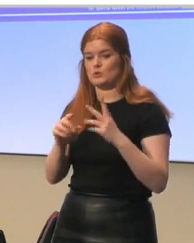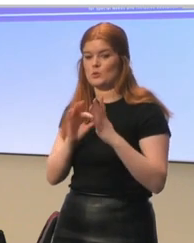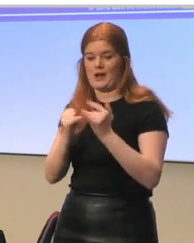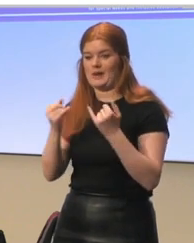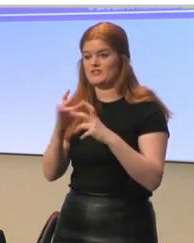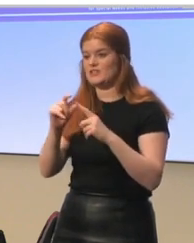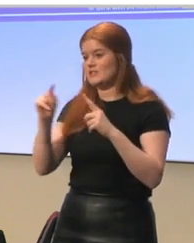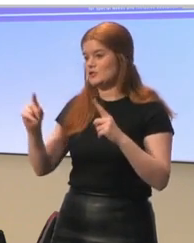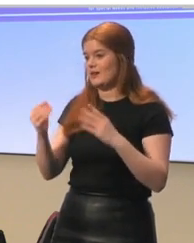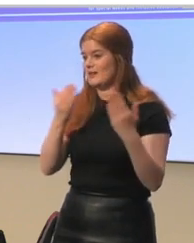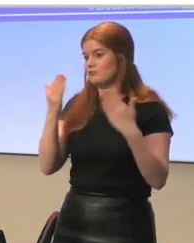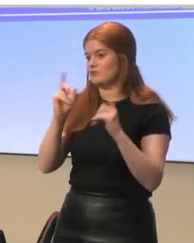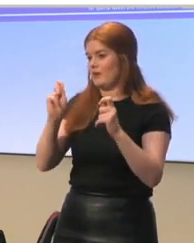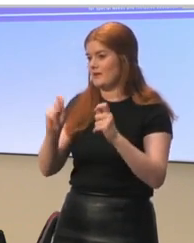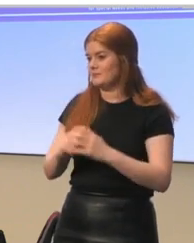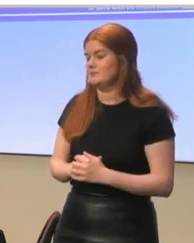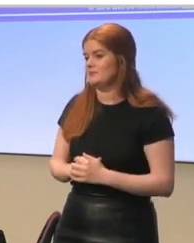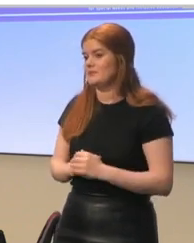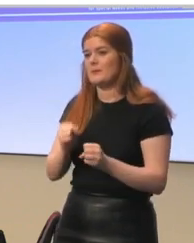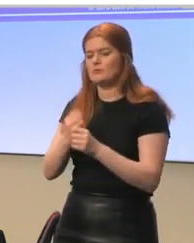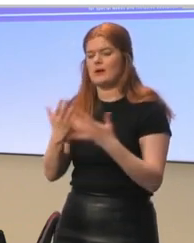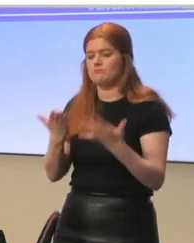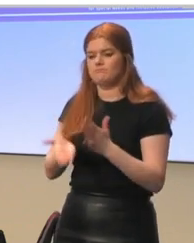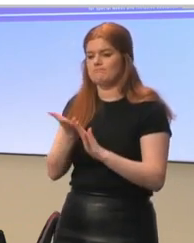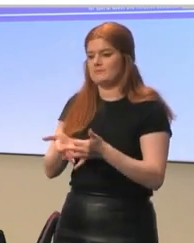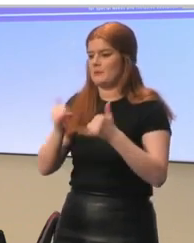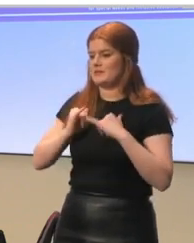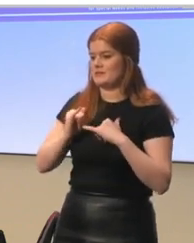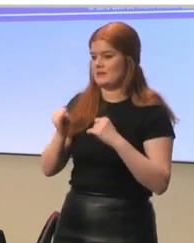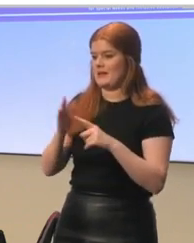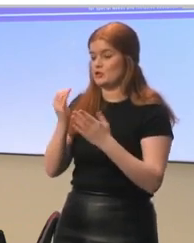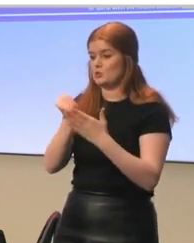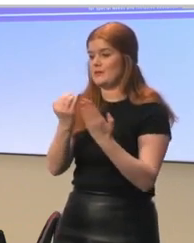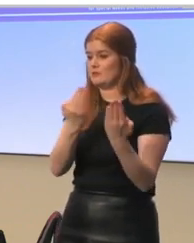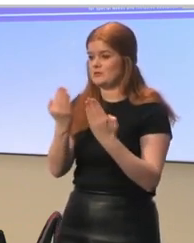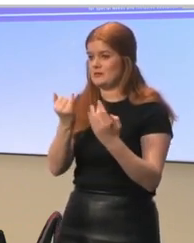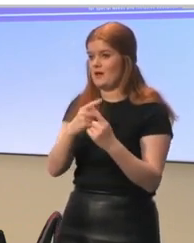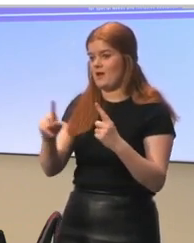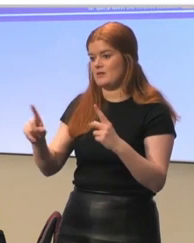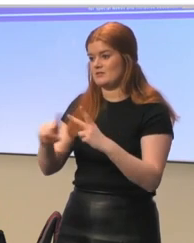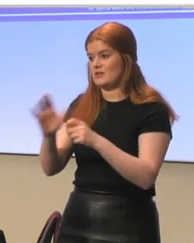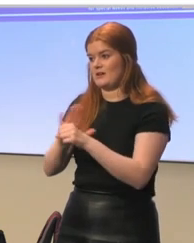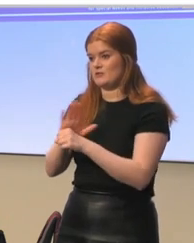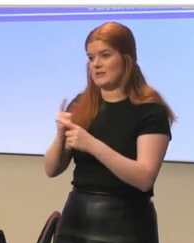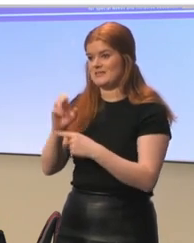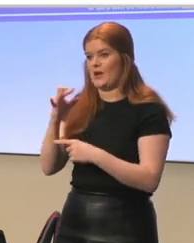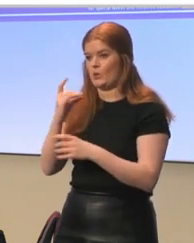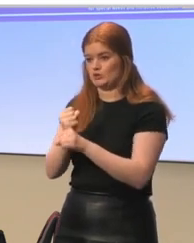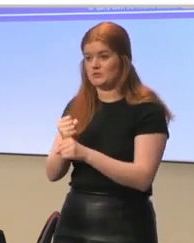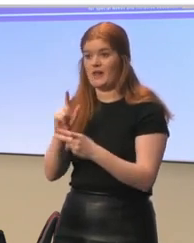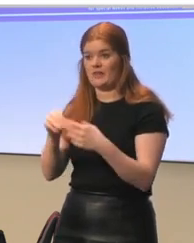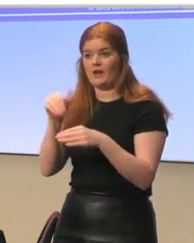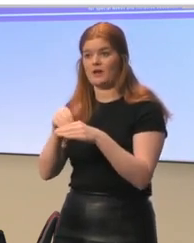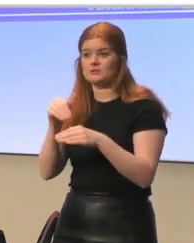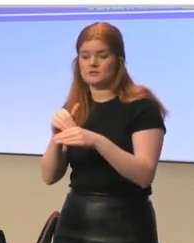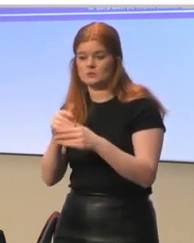digital literacy training. It was about building capacity in digital literacy across all education stakeholders. And the content hereby